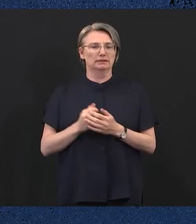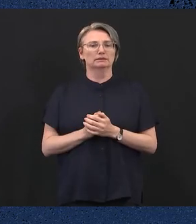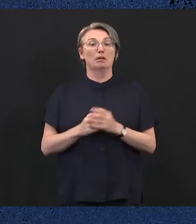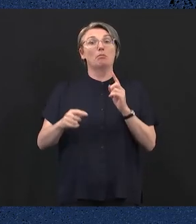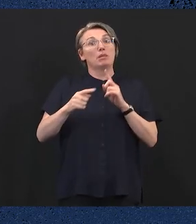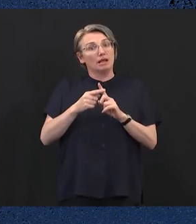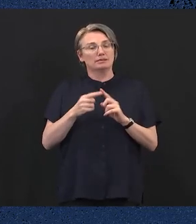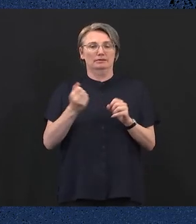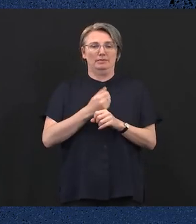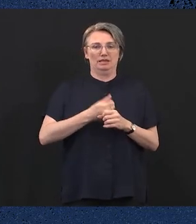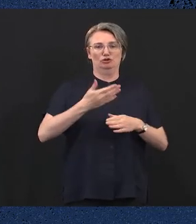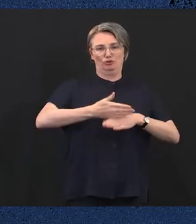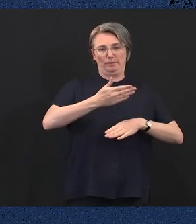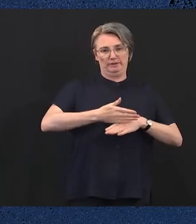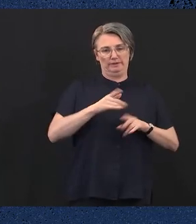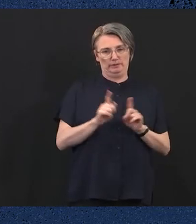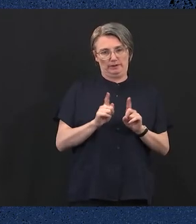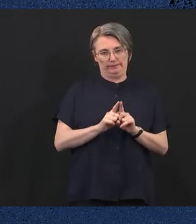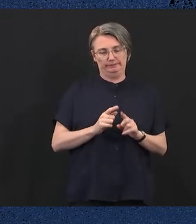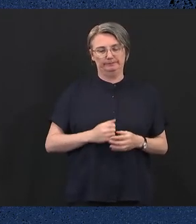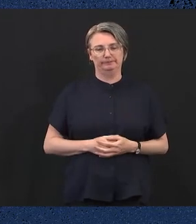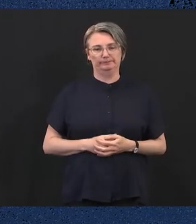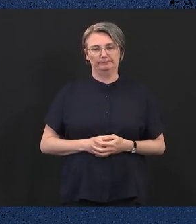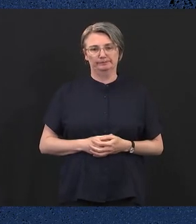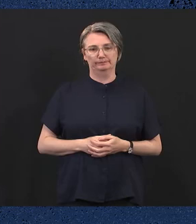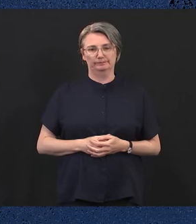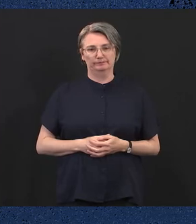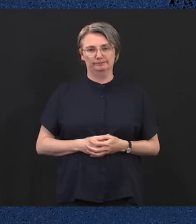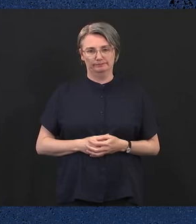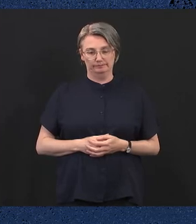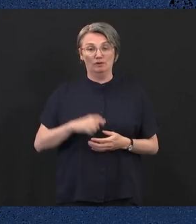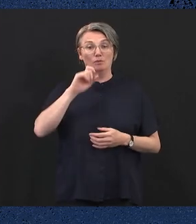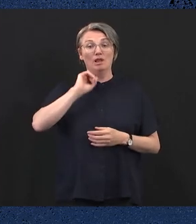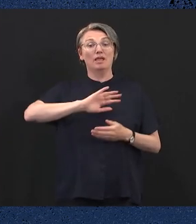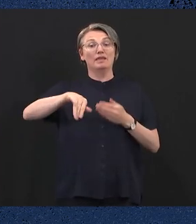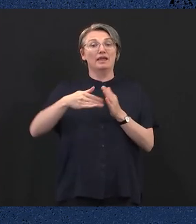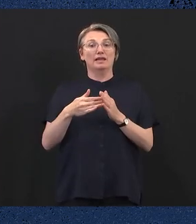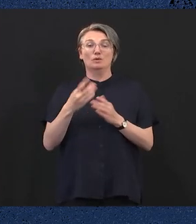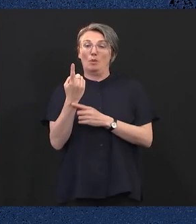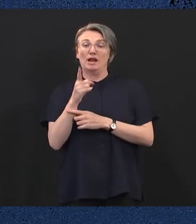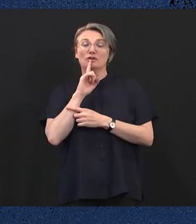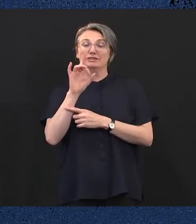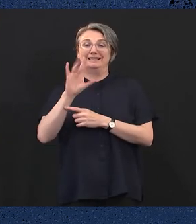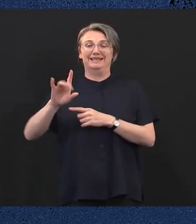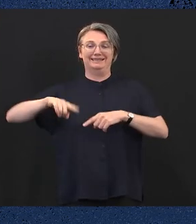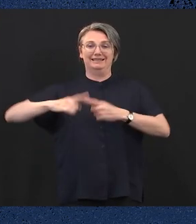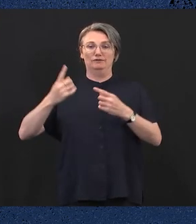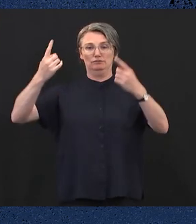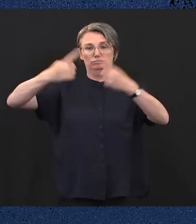of jobs is critical, which is why the government will have removed 110 level crossings by 2030.